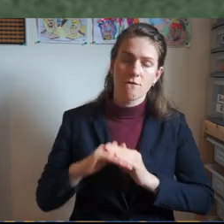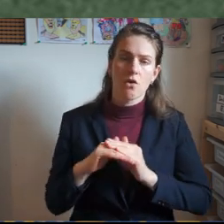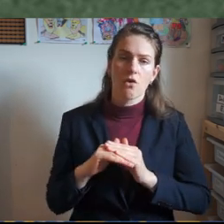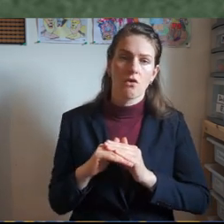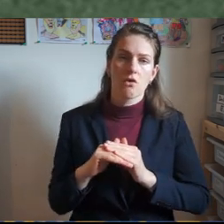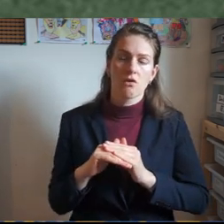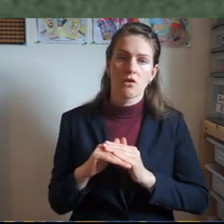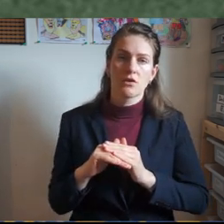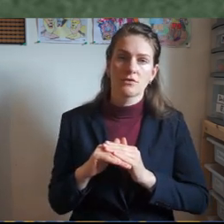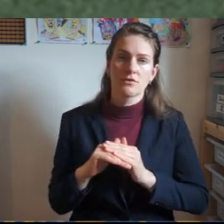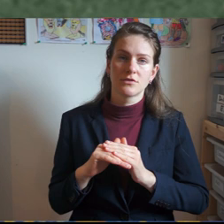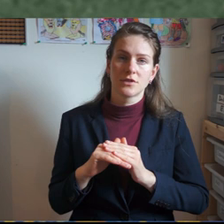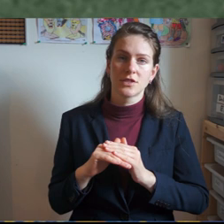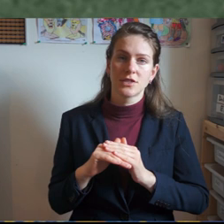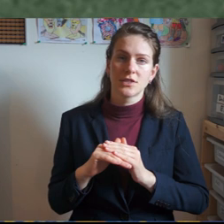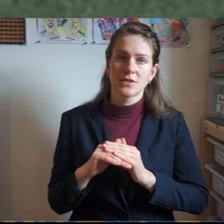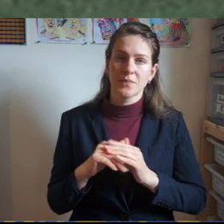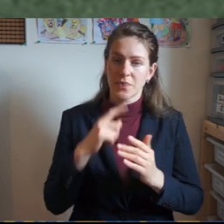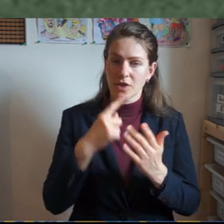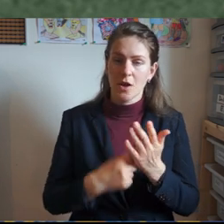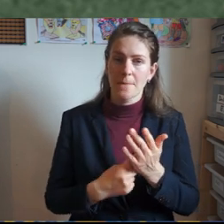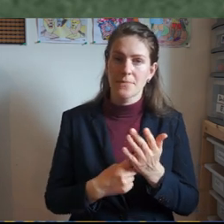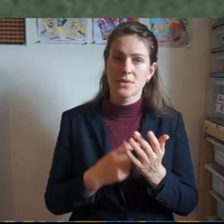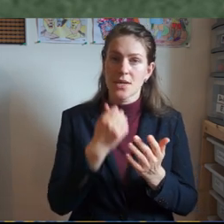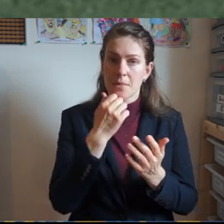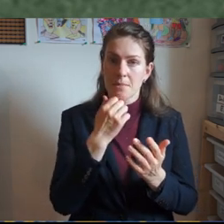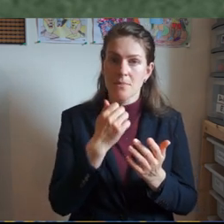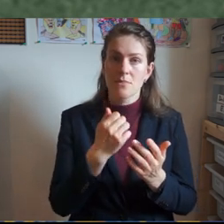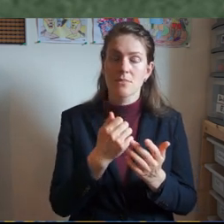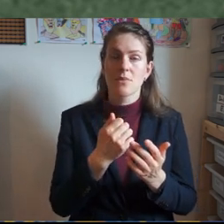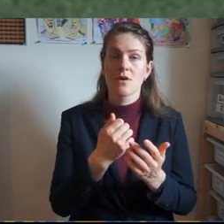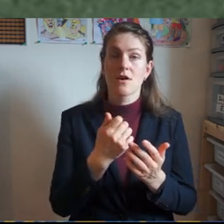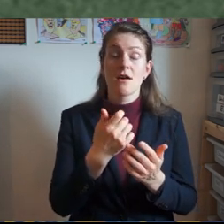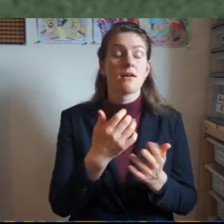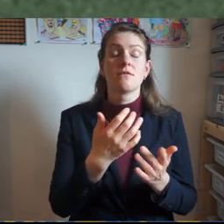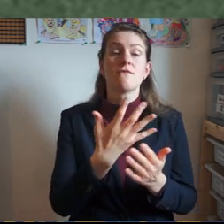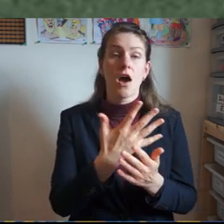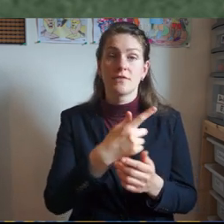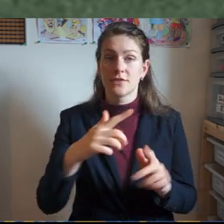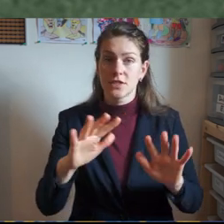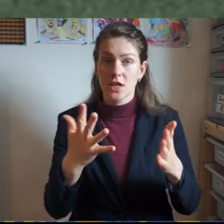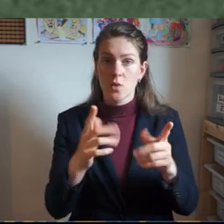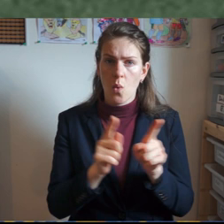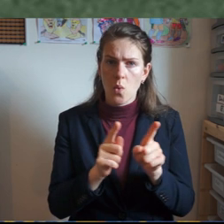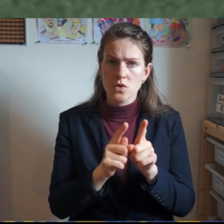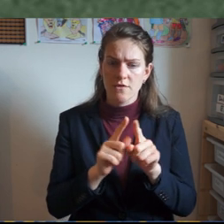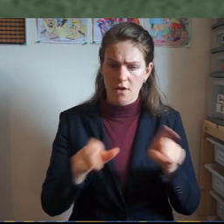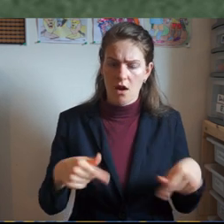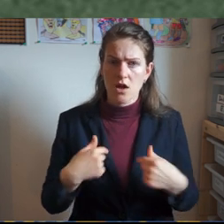Commandment number five to ten was also for us to love our neighbour.